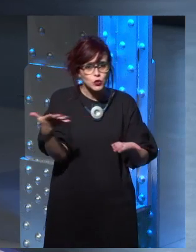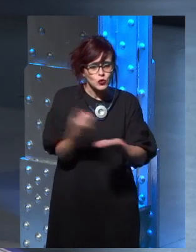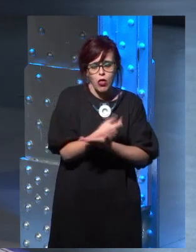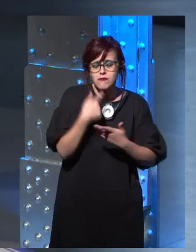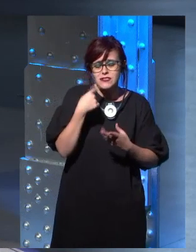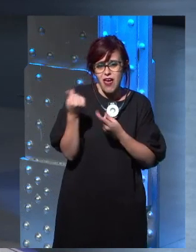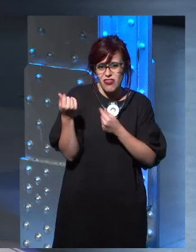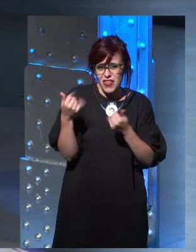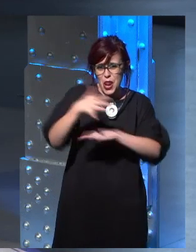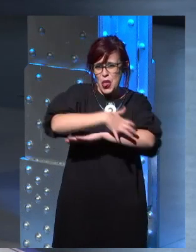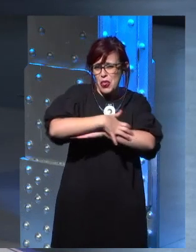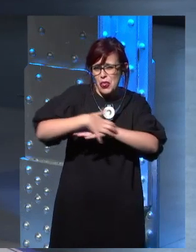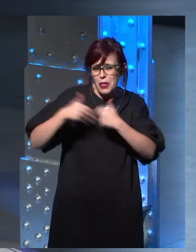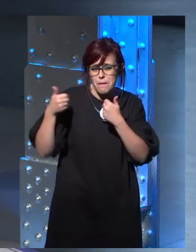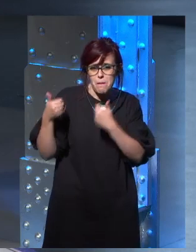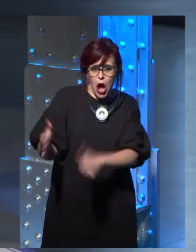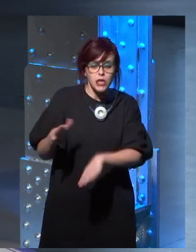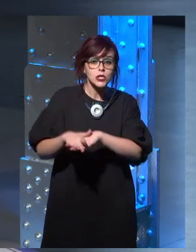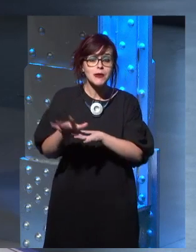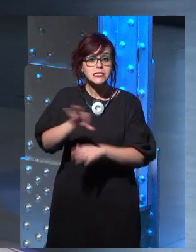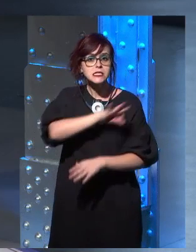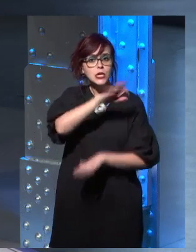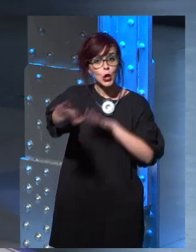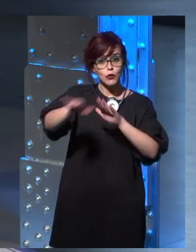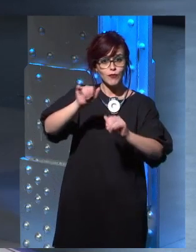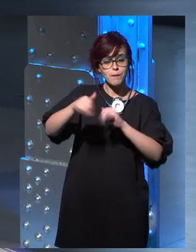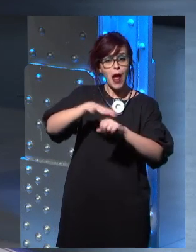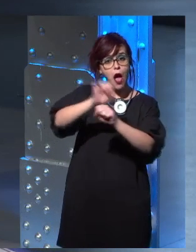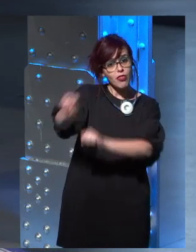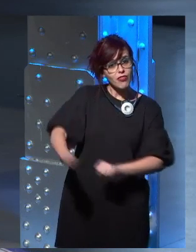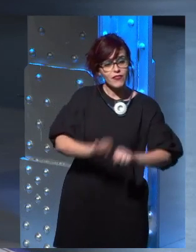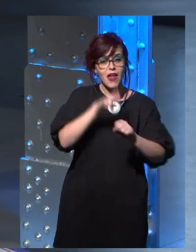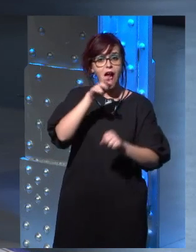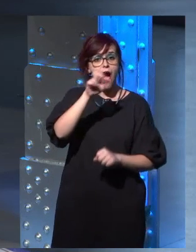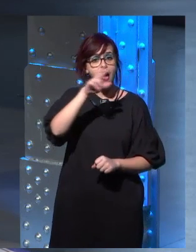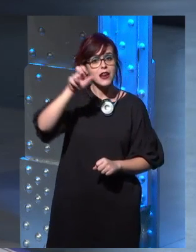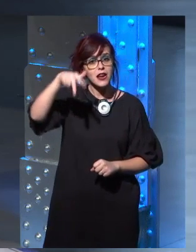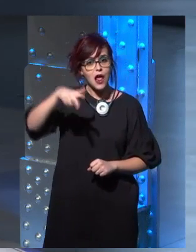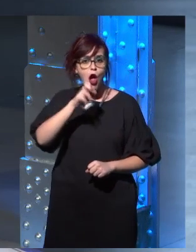that, Pese to have been... Elio, Linda, can you hear us? Please, can you hear us?